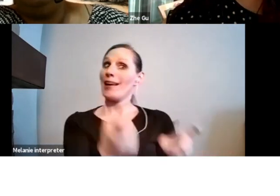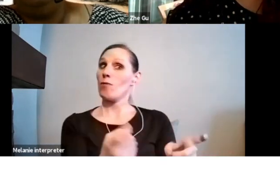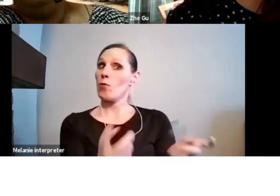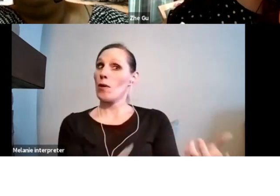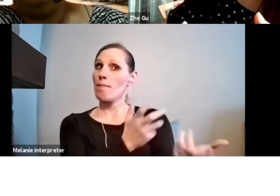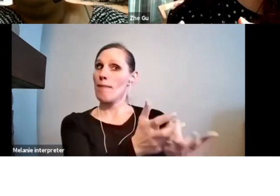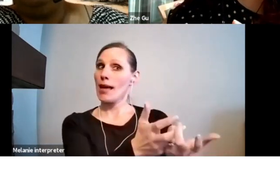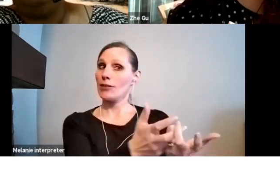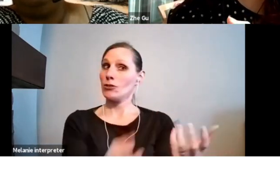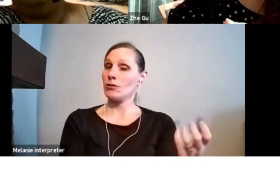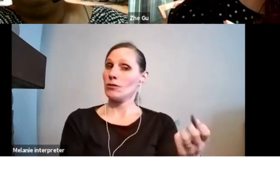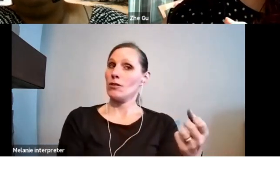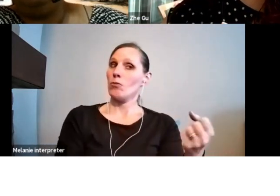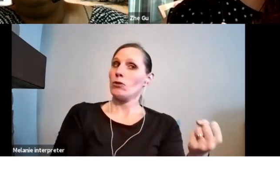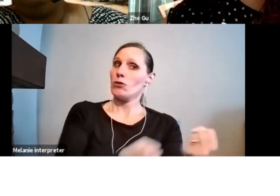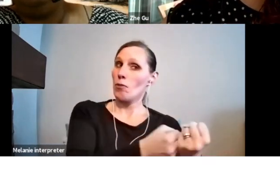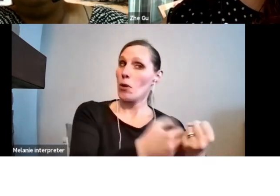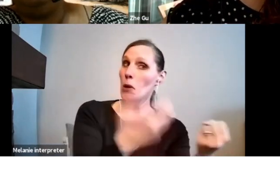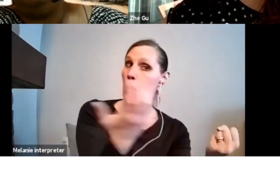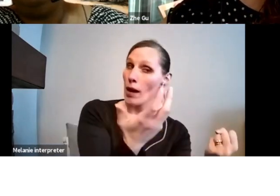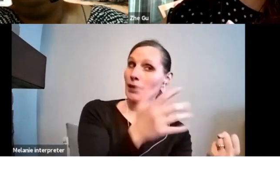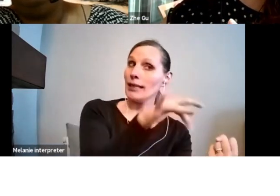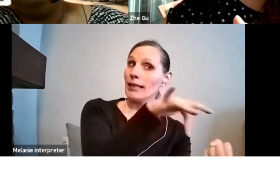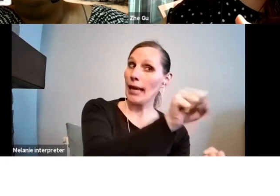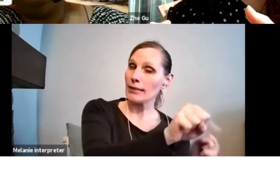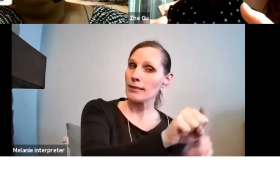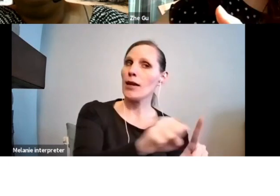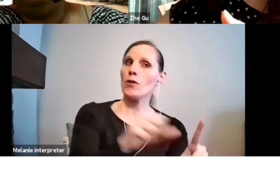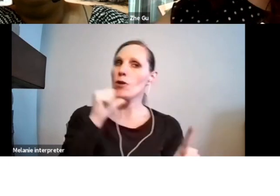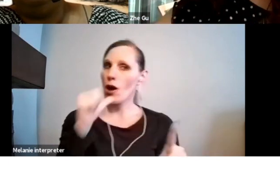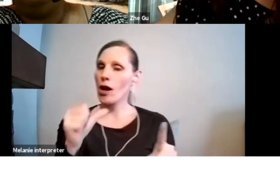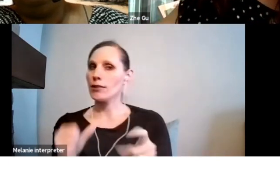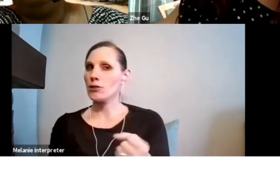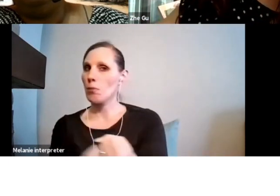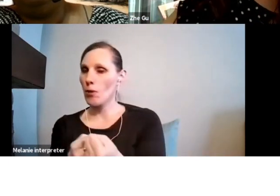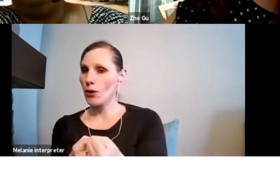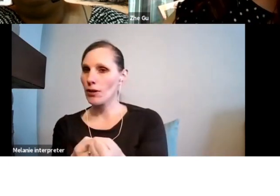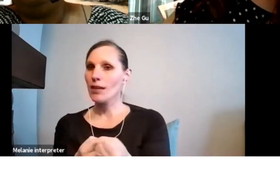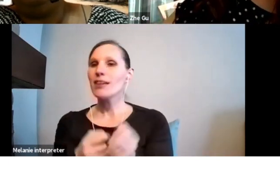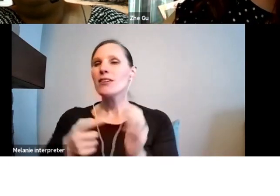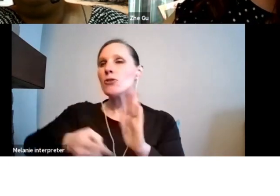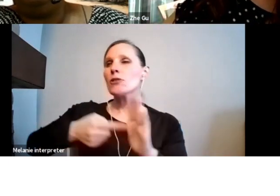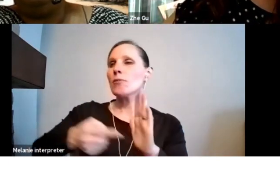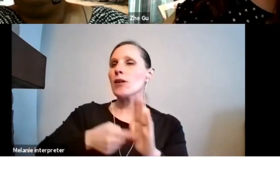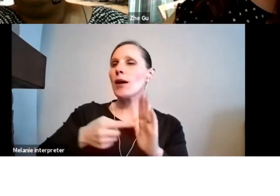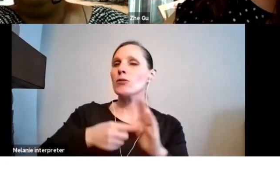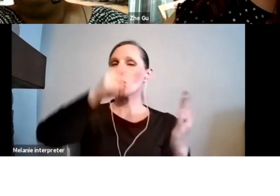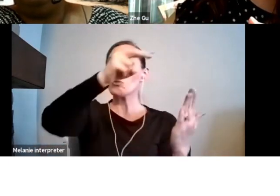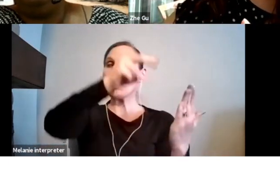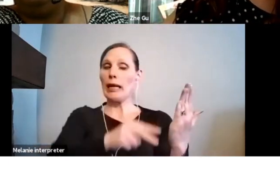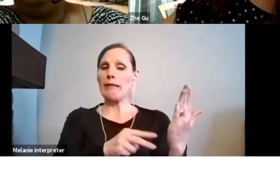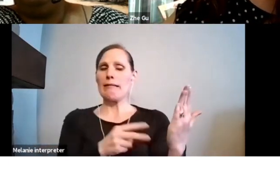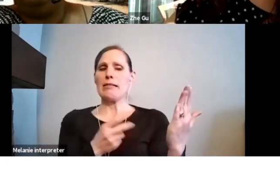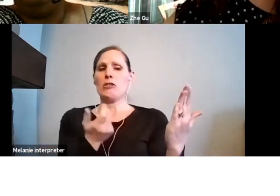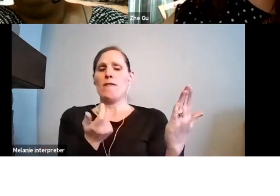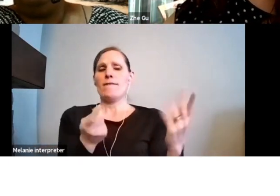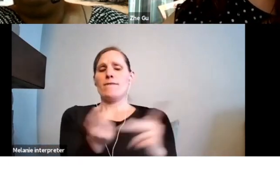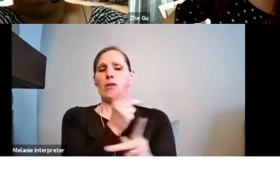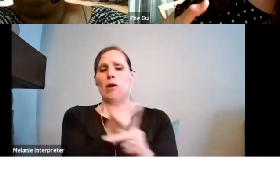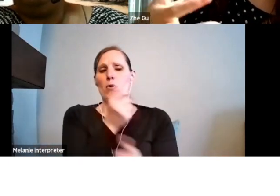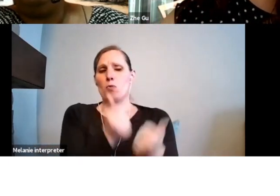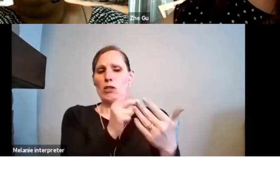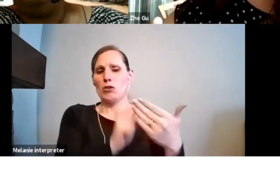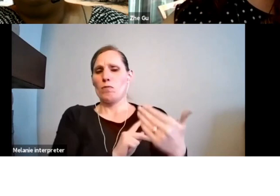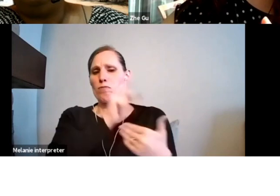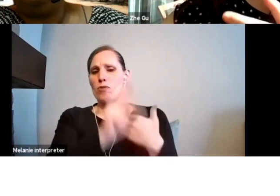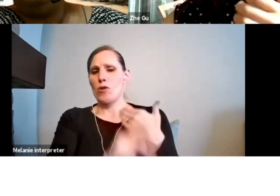criteria components might, um, help you put some parameters about, um, what you particularly